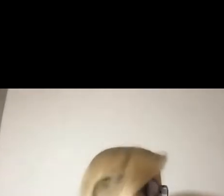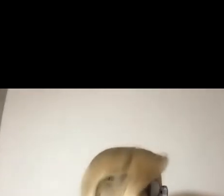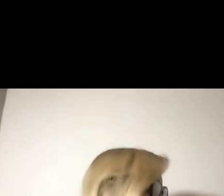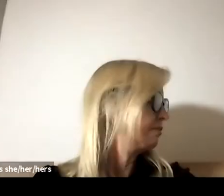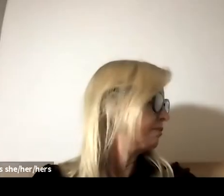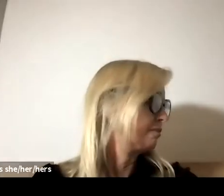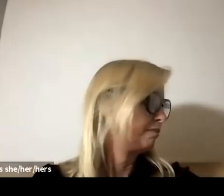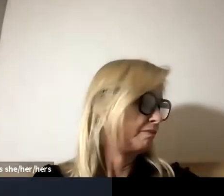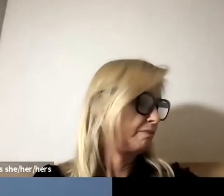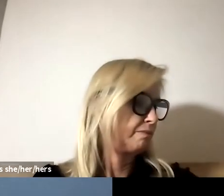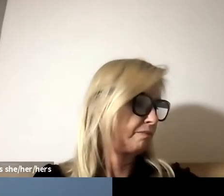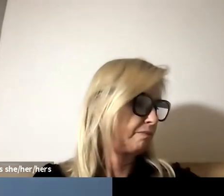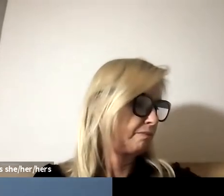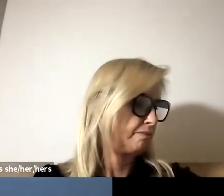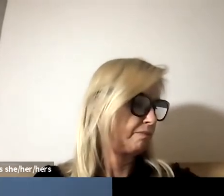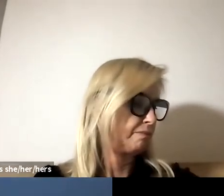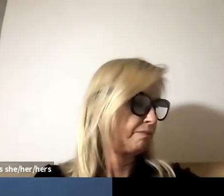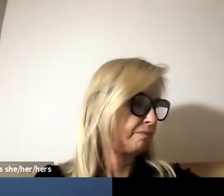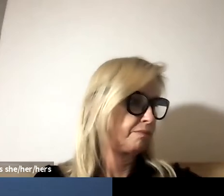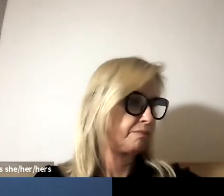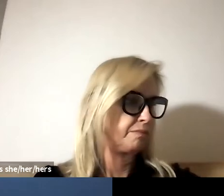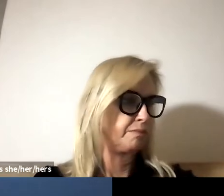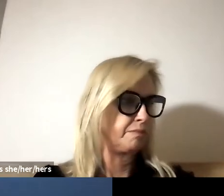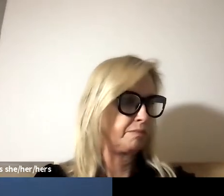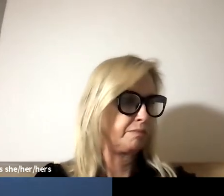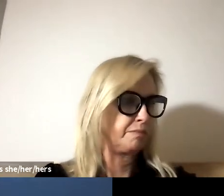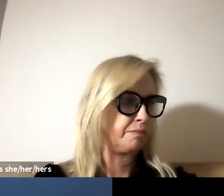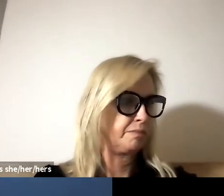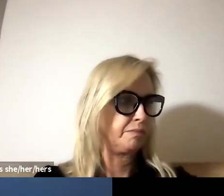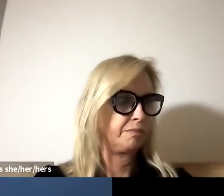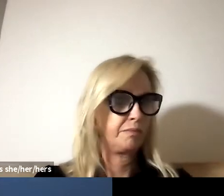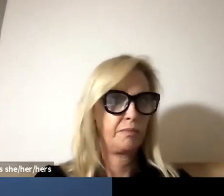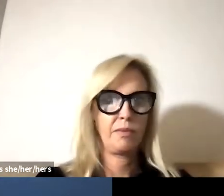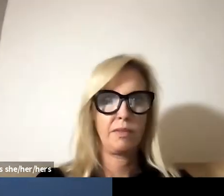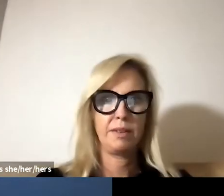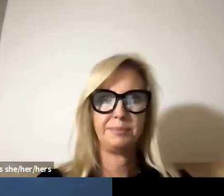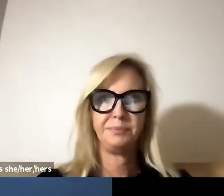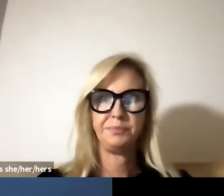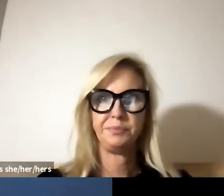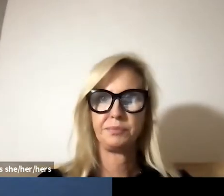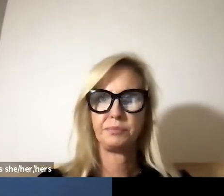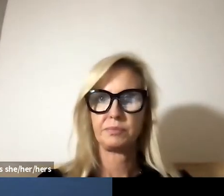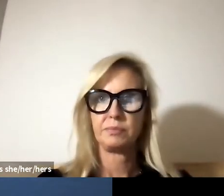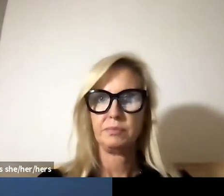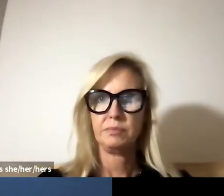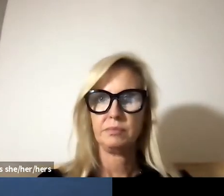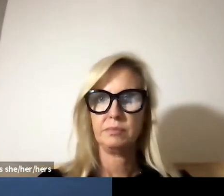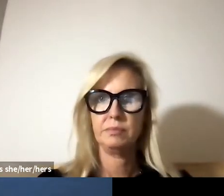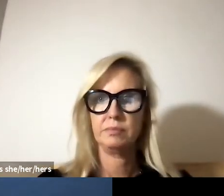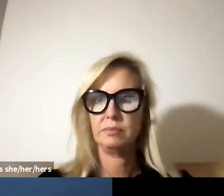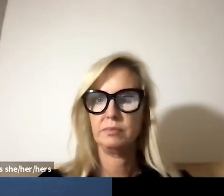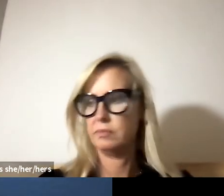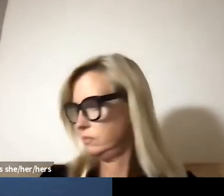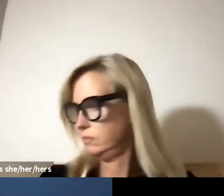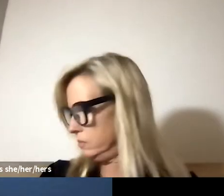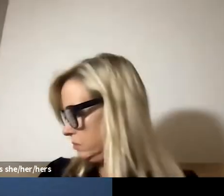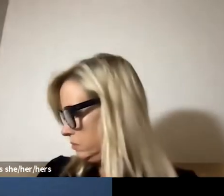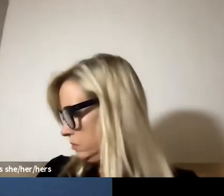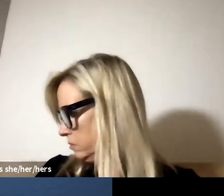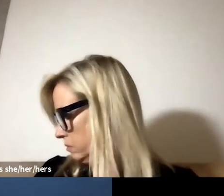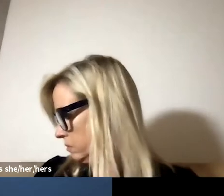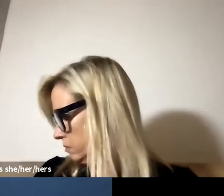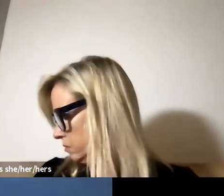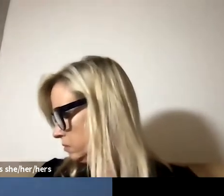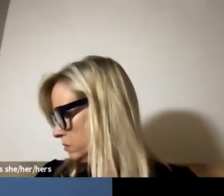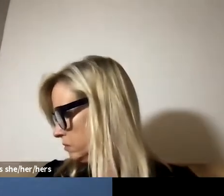2021 at 5 35 pm i'm calling to order this regular meeting of the santa barbara unified school district school board